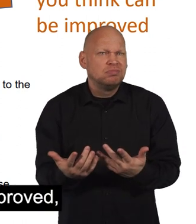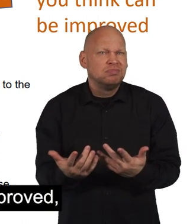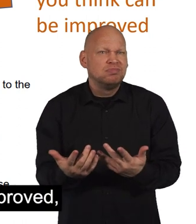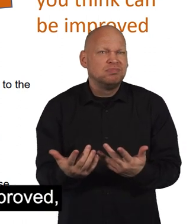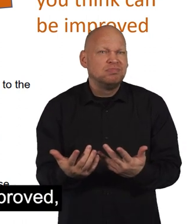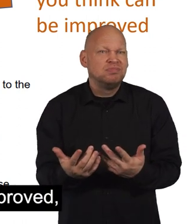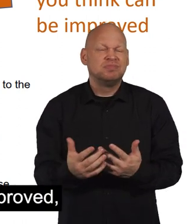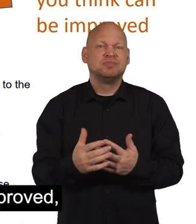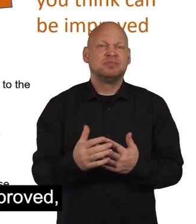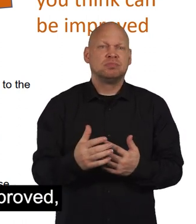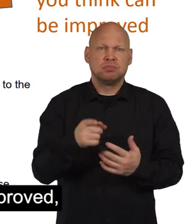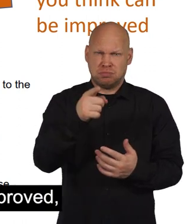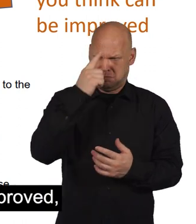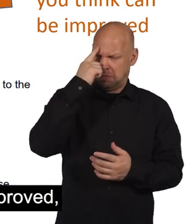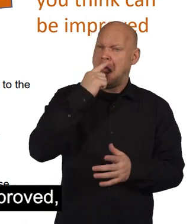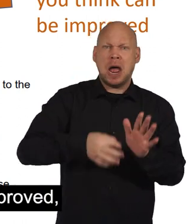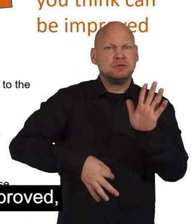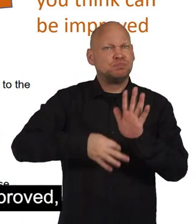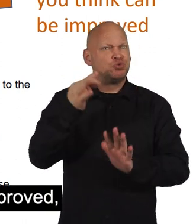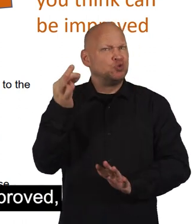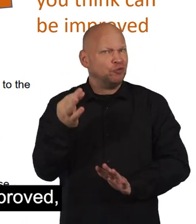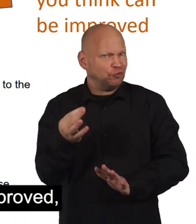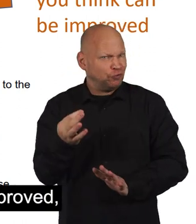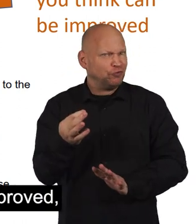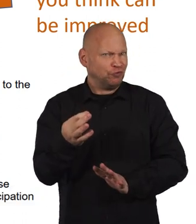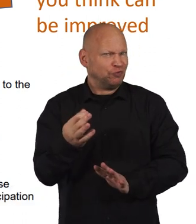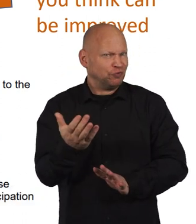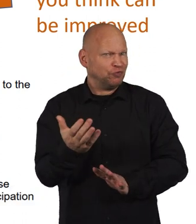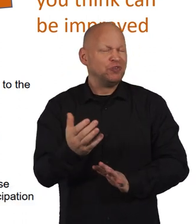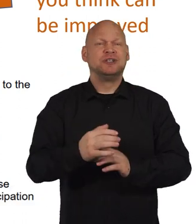It's asking for an outcome that you think can be improved.